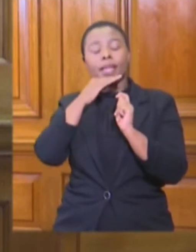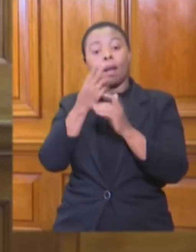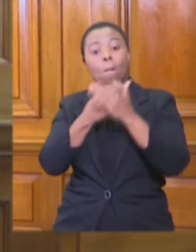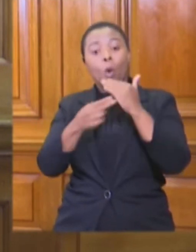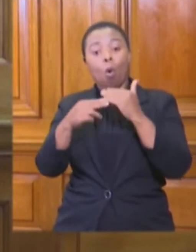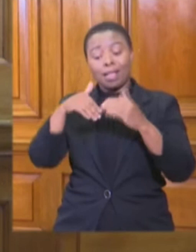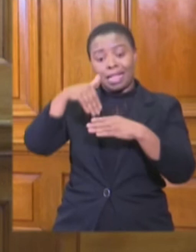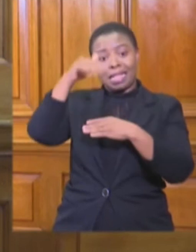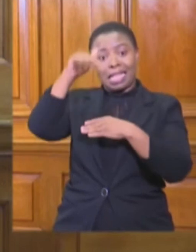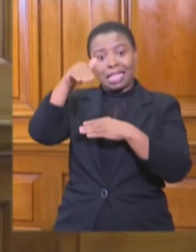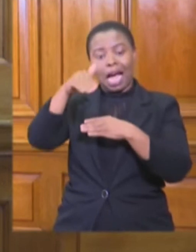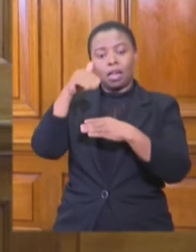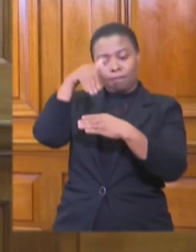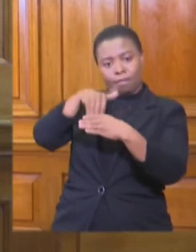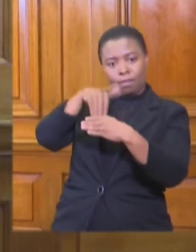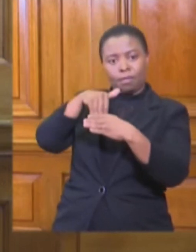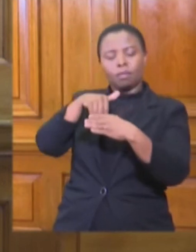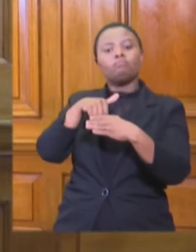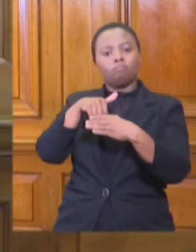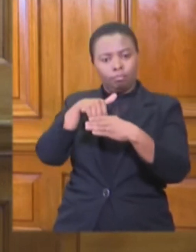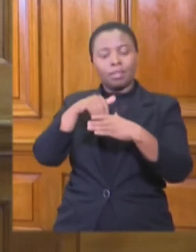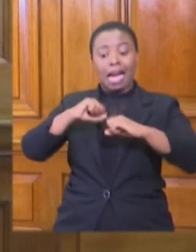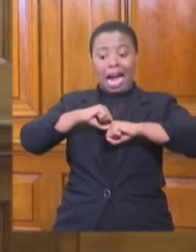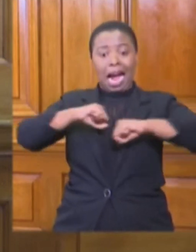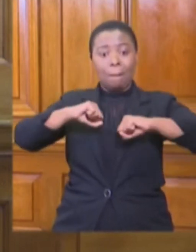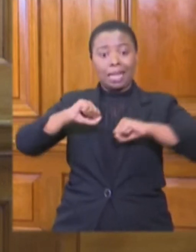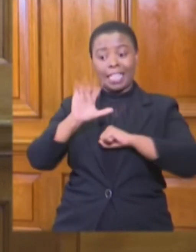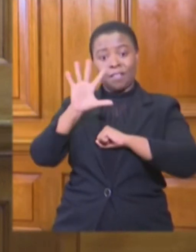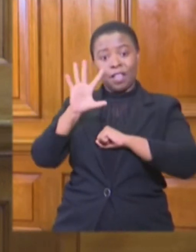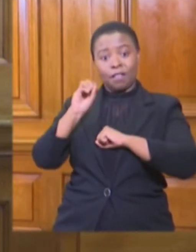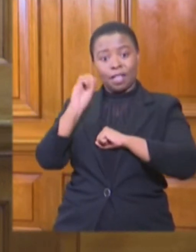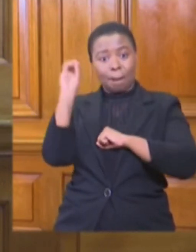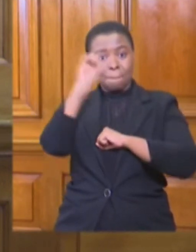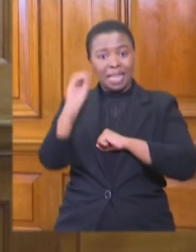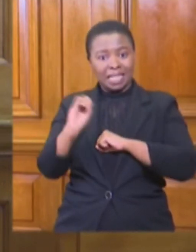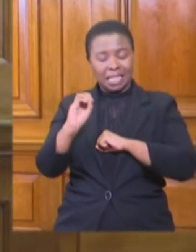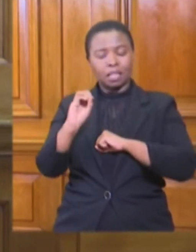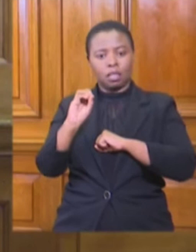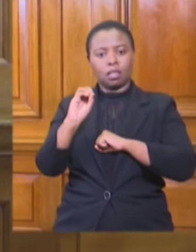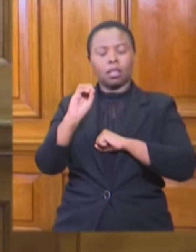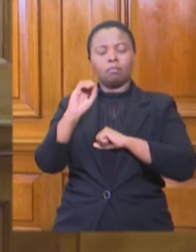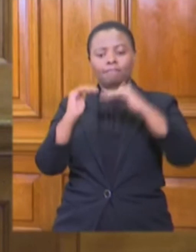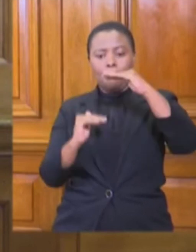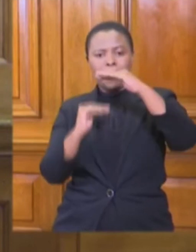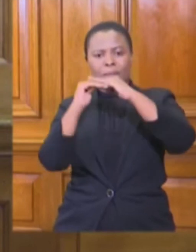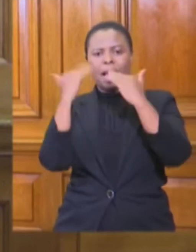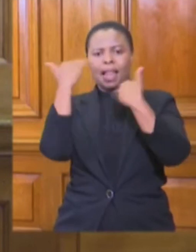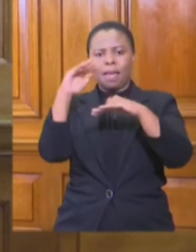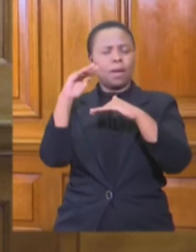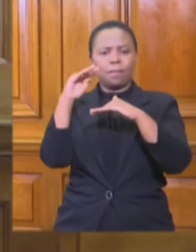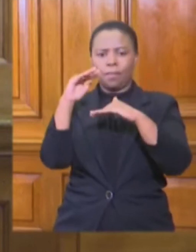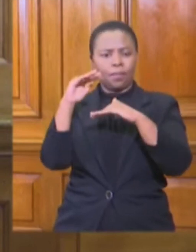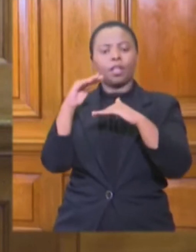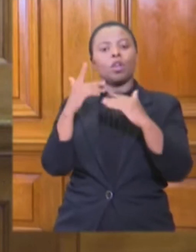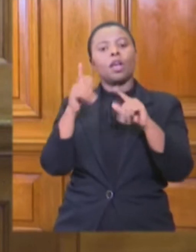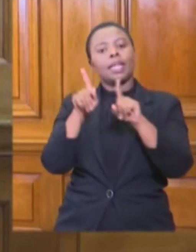venues can take up to 50% of their capacity without any maximum limit, provided that proof